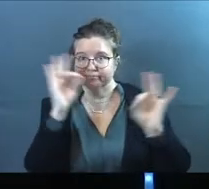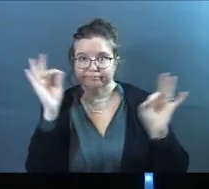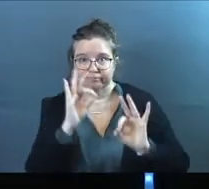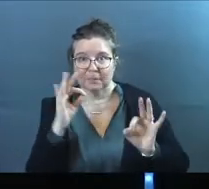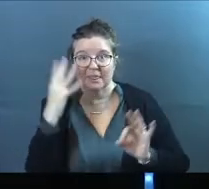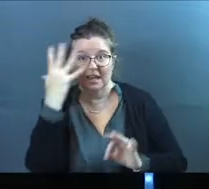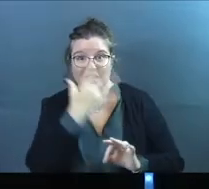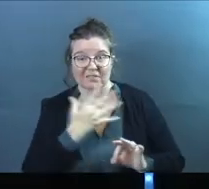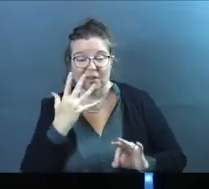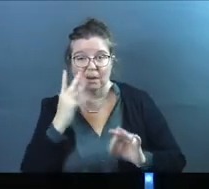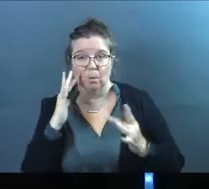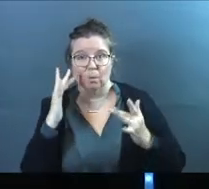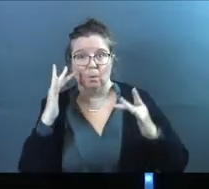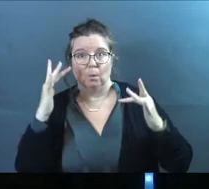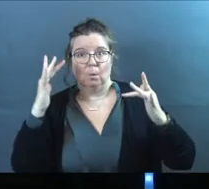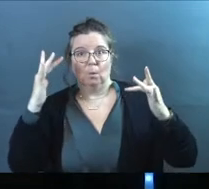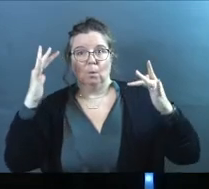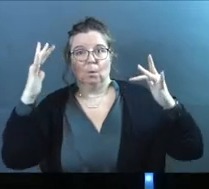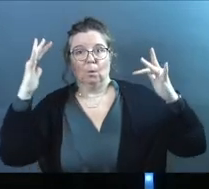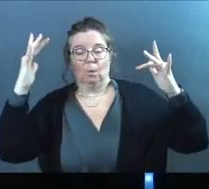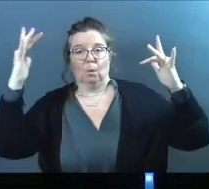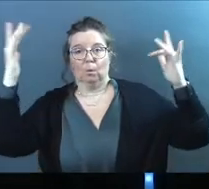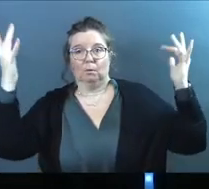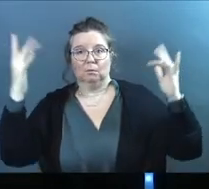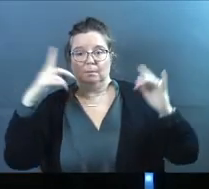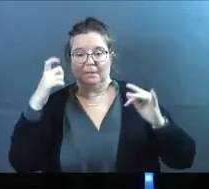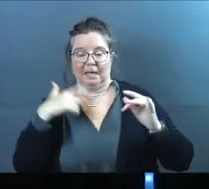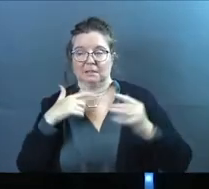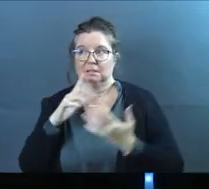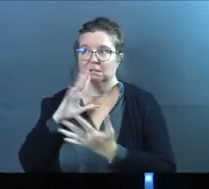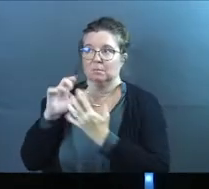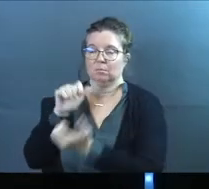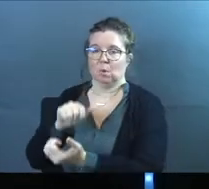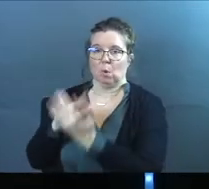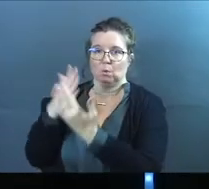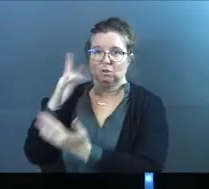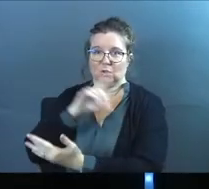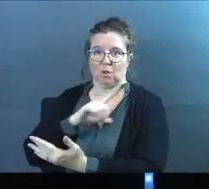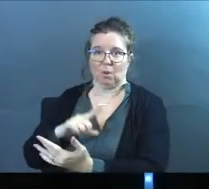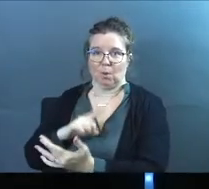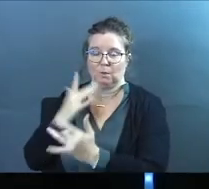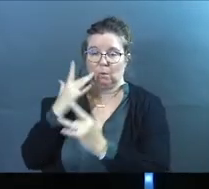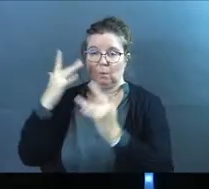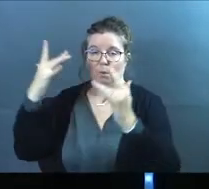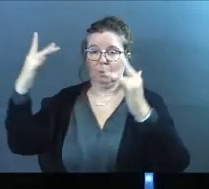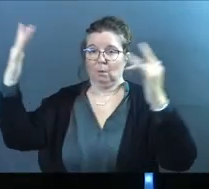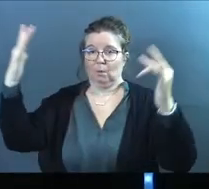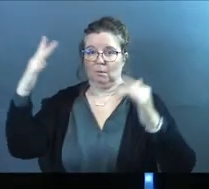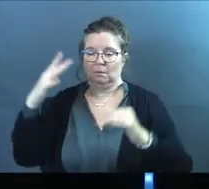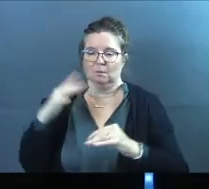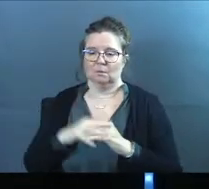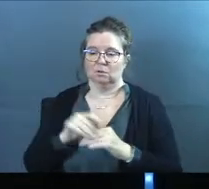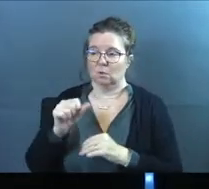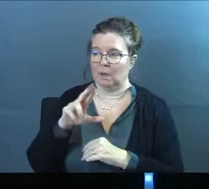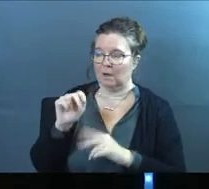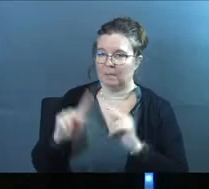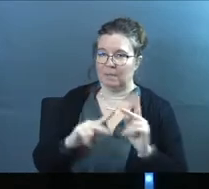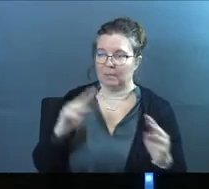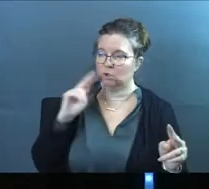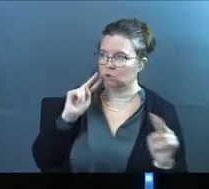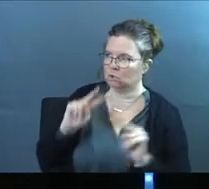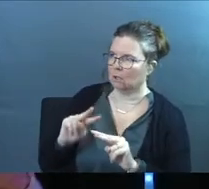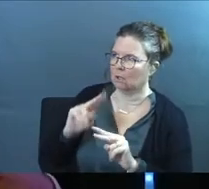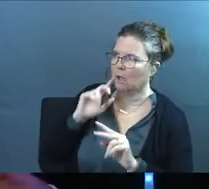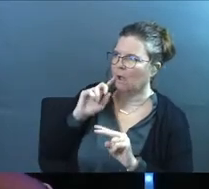He had no idea that his face had become radiant because he had spoken to the Lord. So when Aaron and the people of Israel